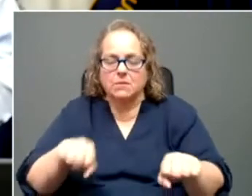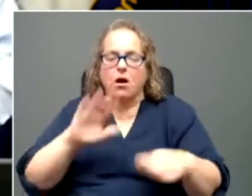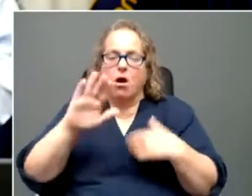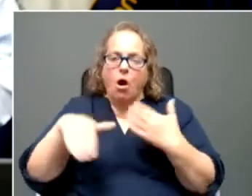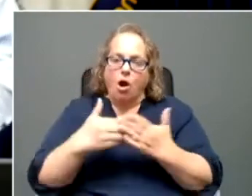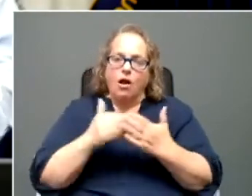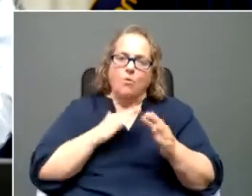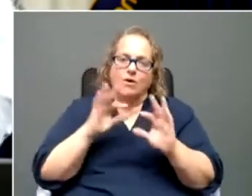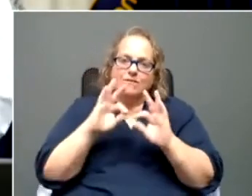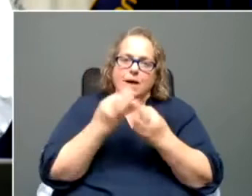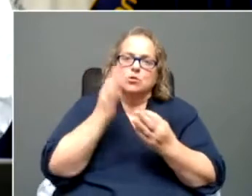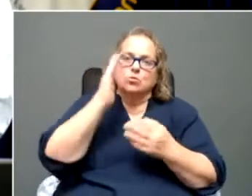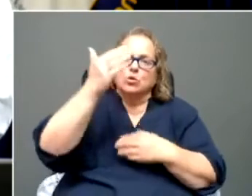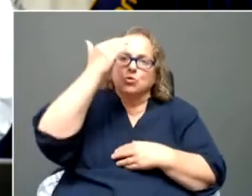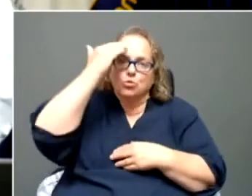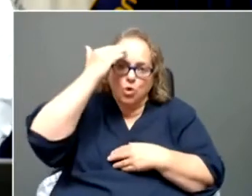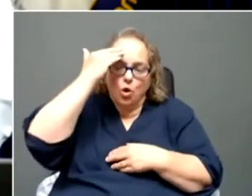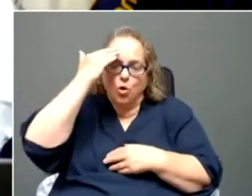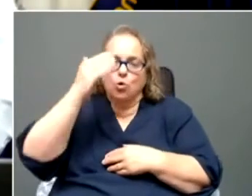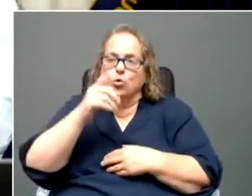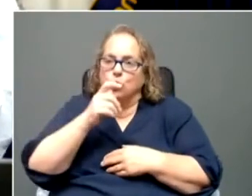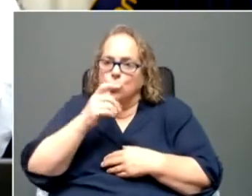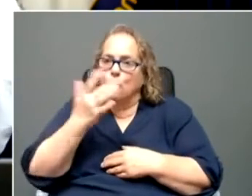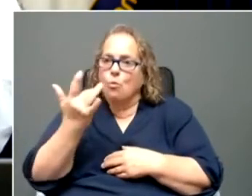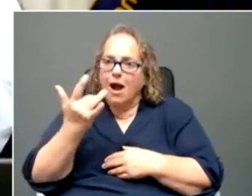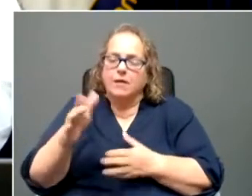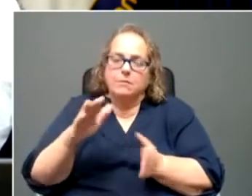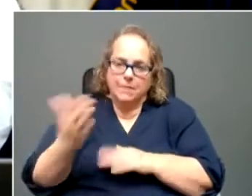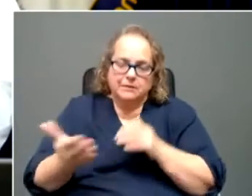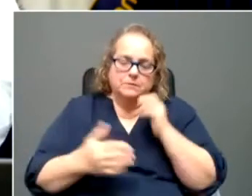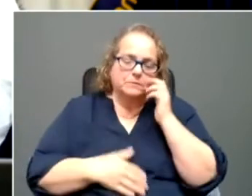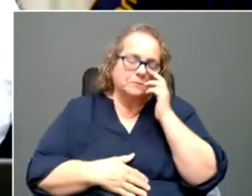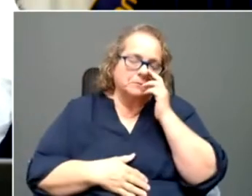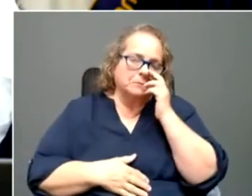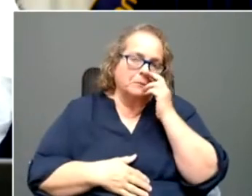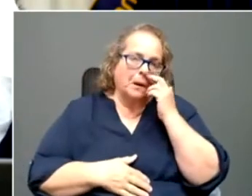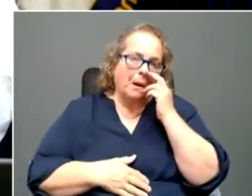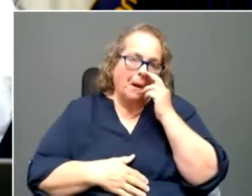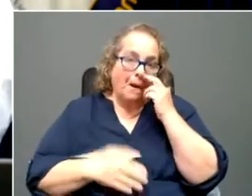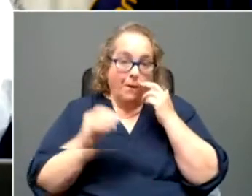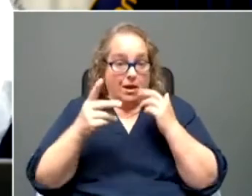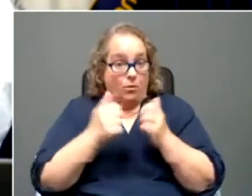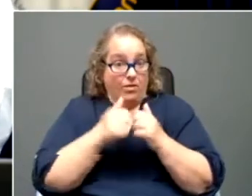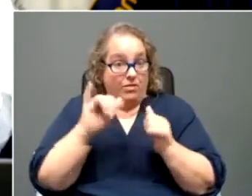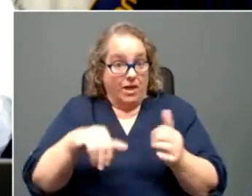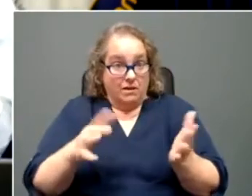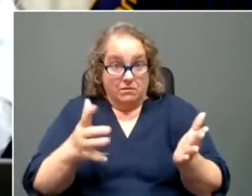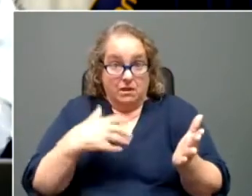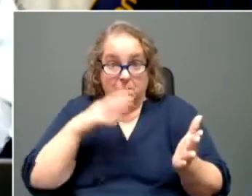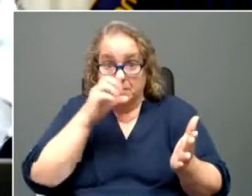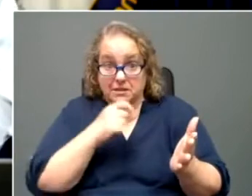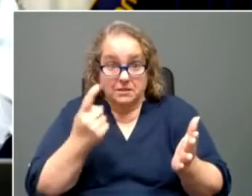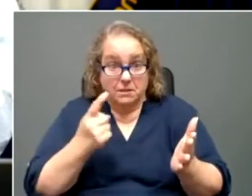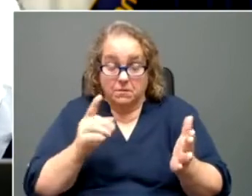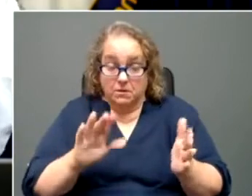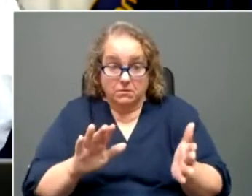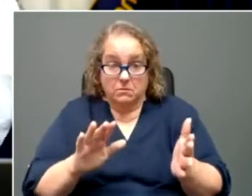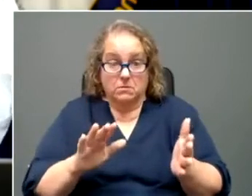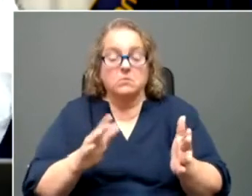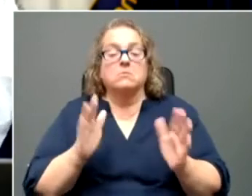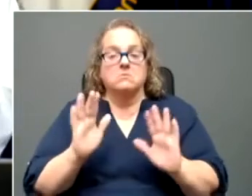um, on the fatality side. All right. With that, unless I missed something. Nope. Um, we've got